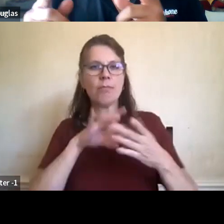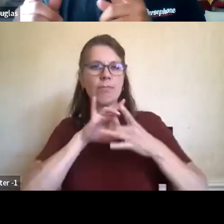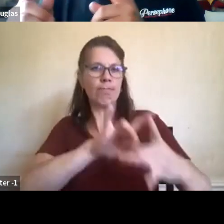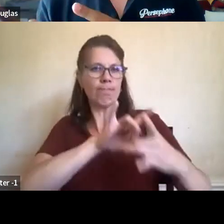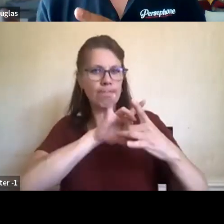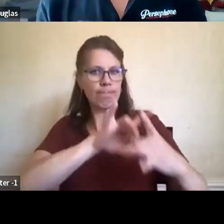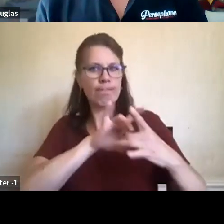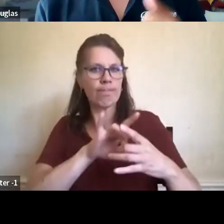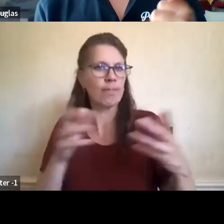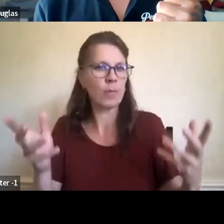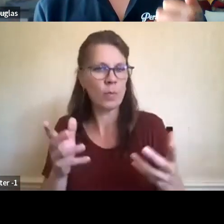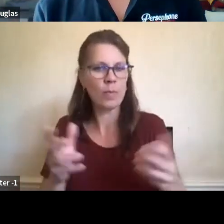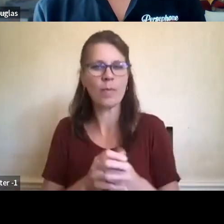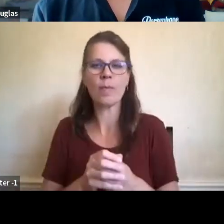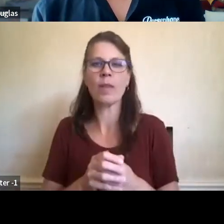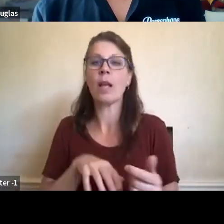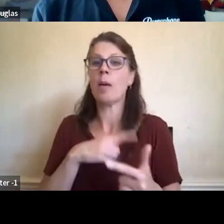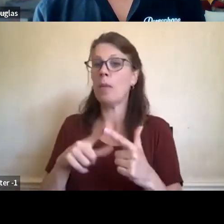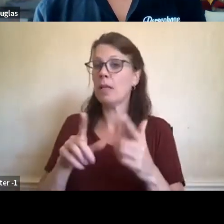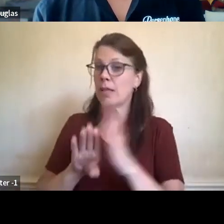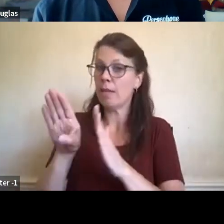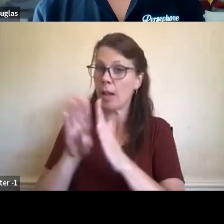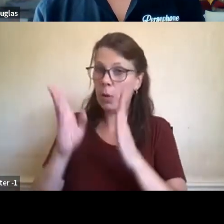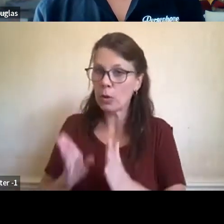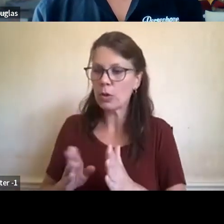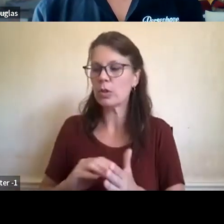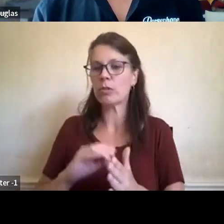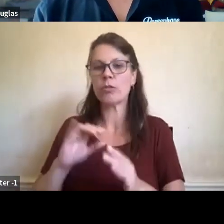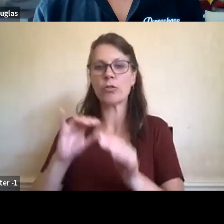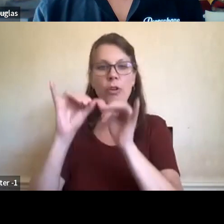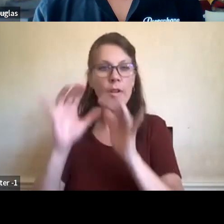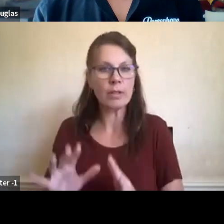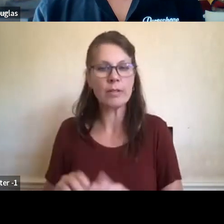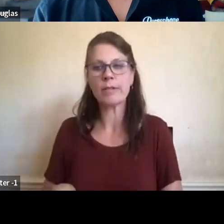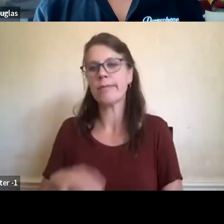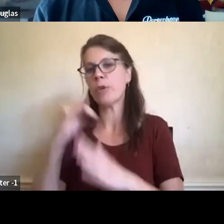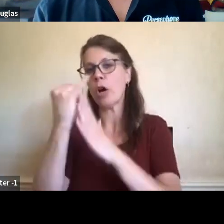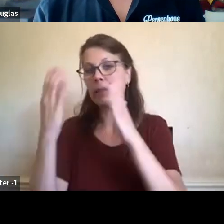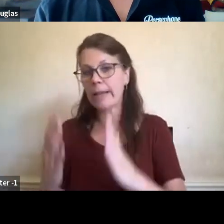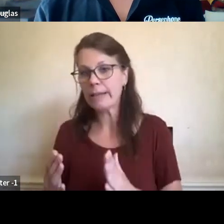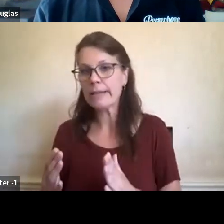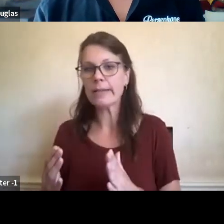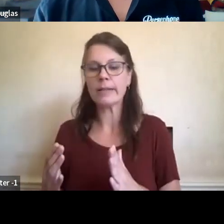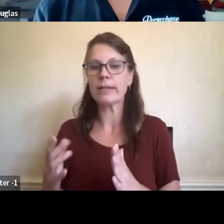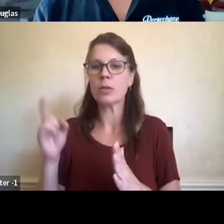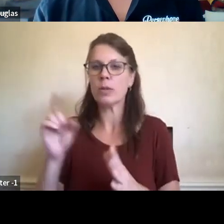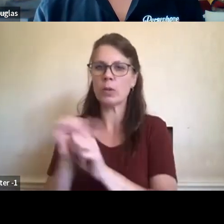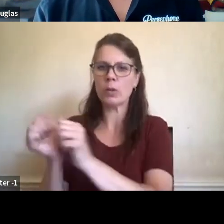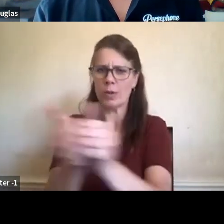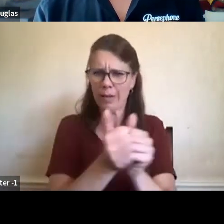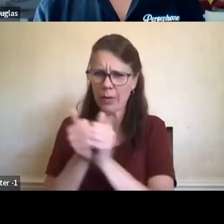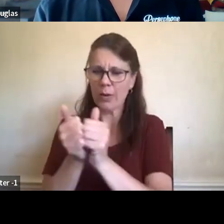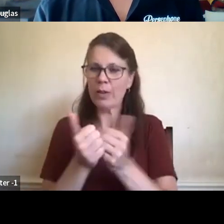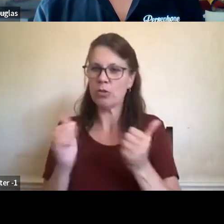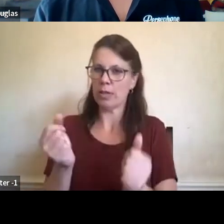And it also industry leaders like developers, architects, engineers, you know, collaboratively, we need to better understand